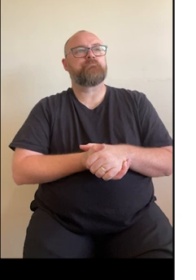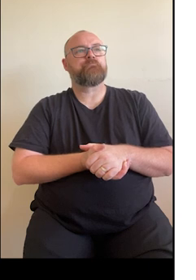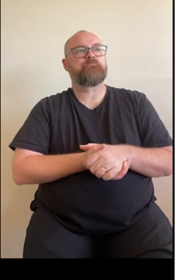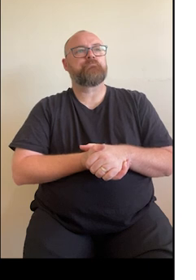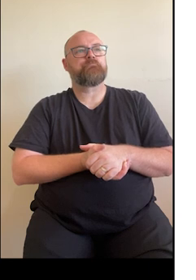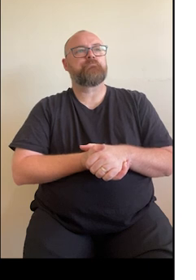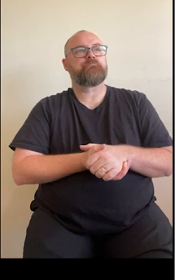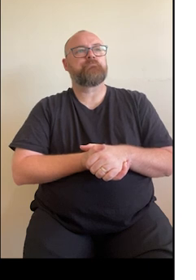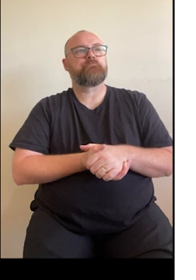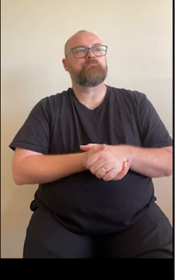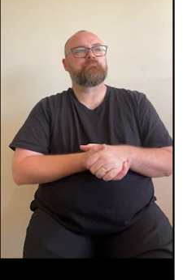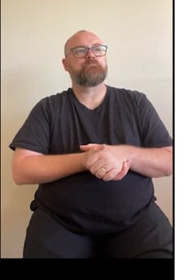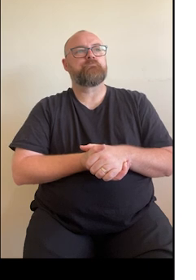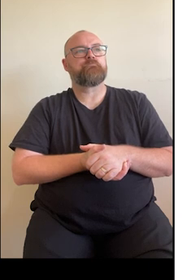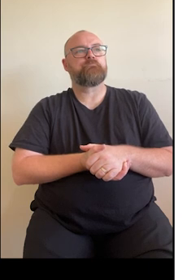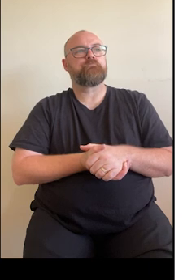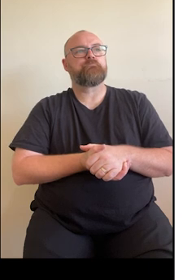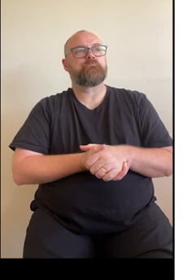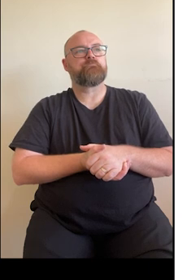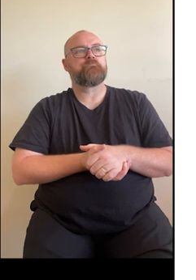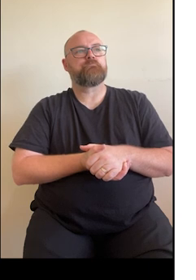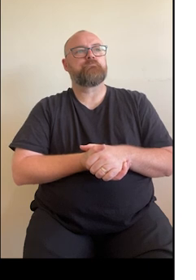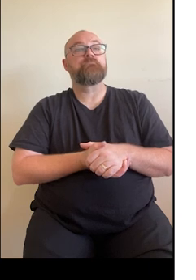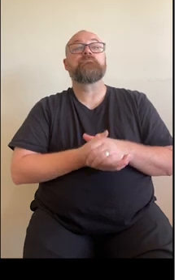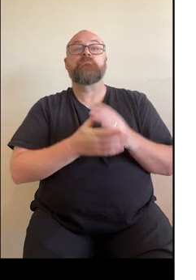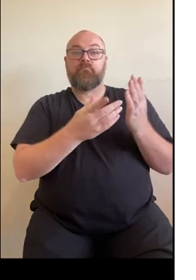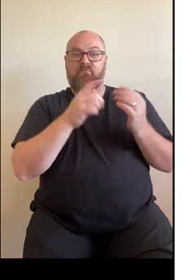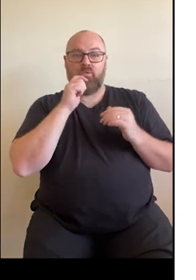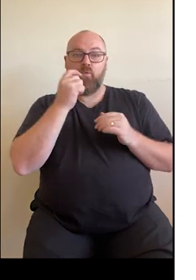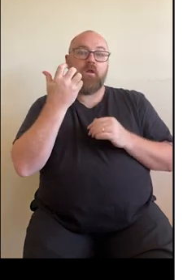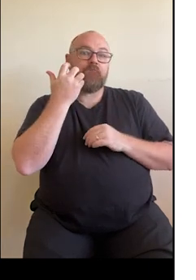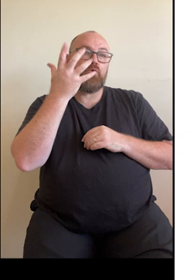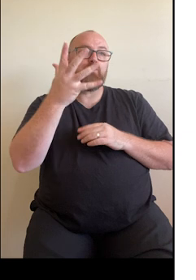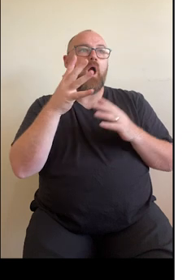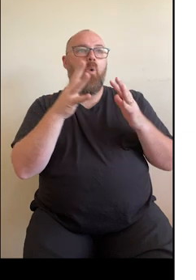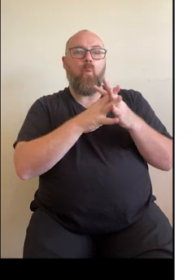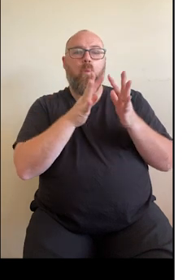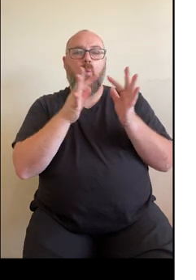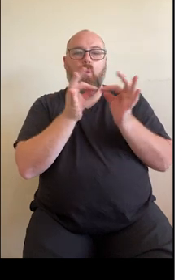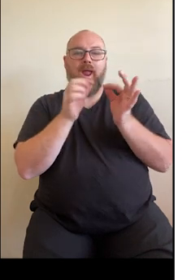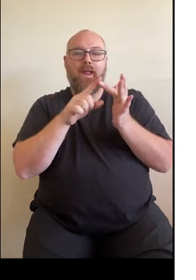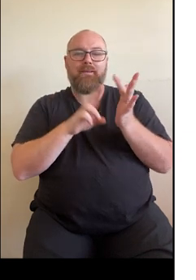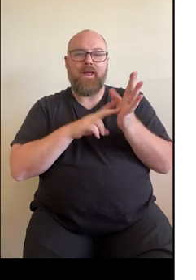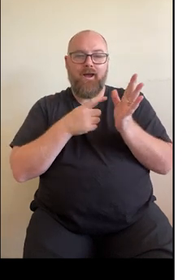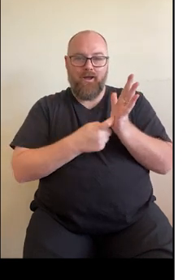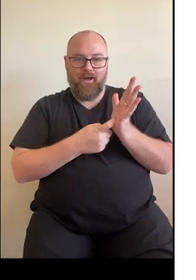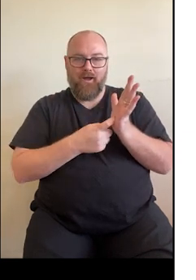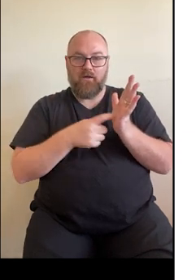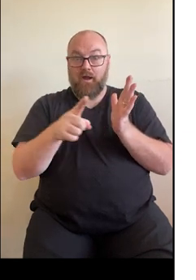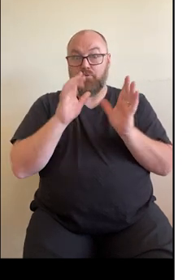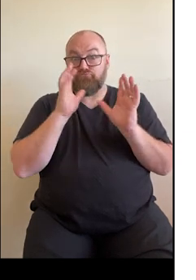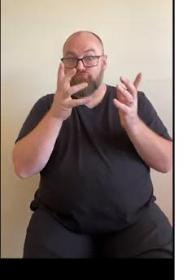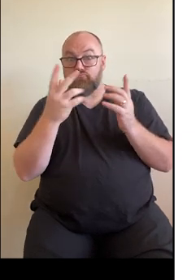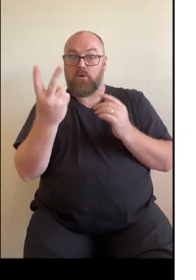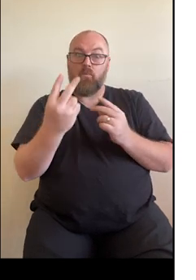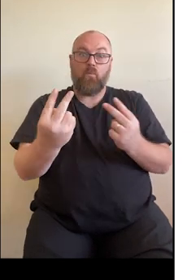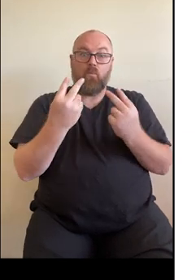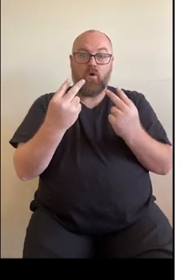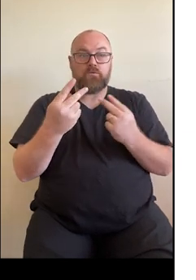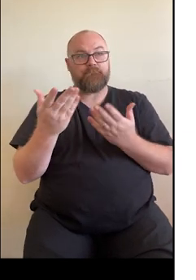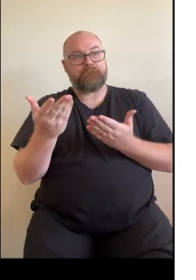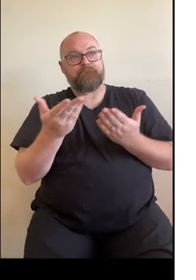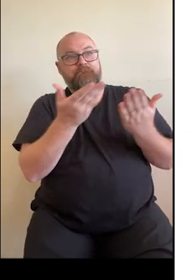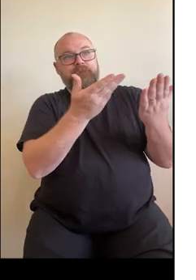We've also got some future digital health webinar sessions coming up, and you might be interested in attending some of these.